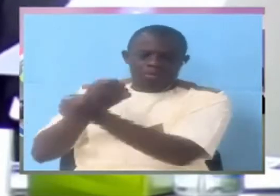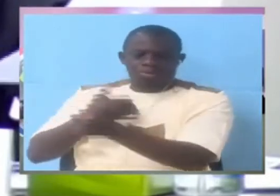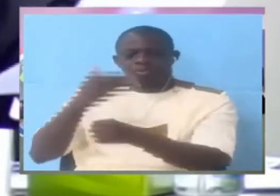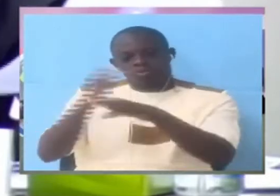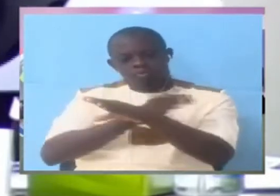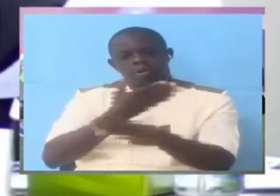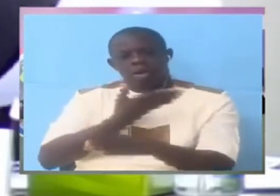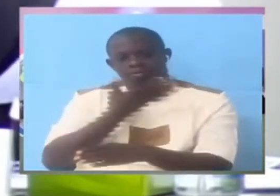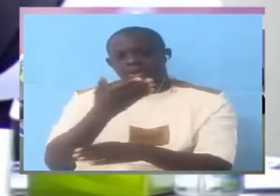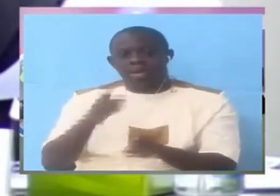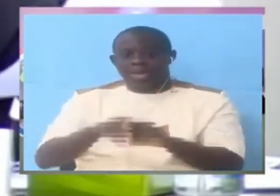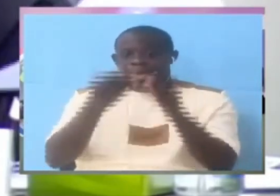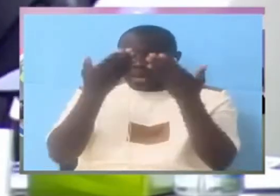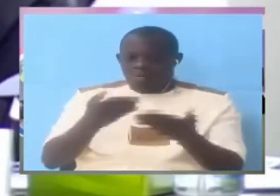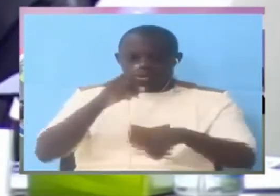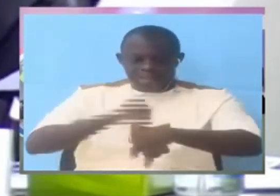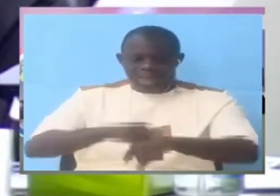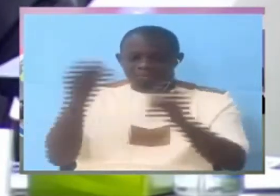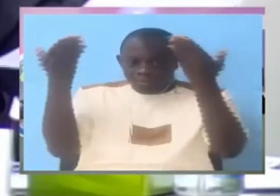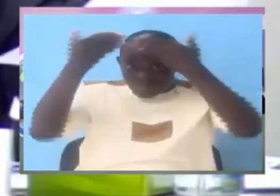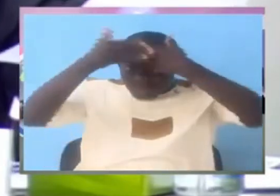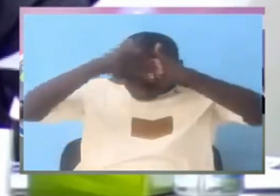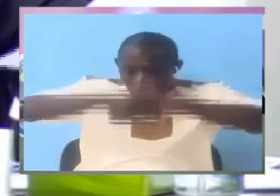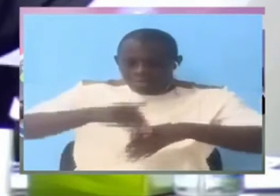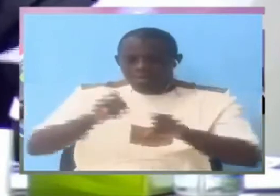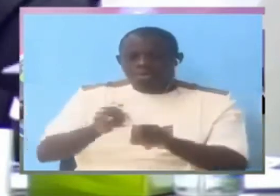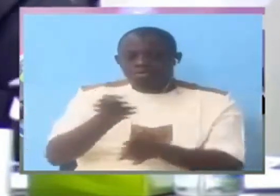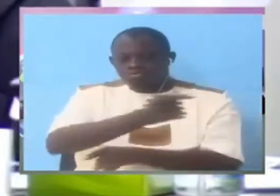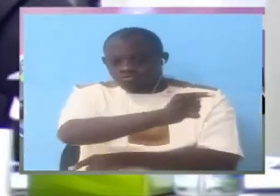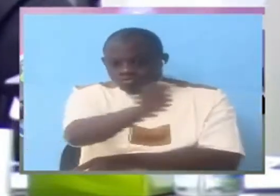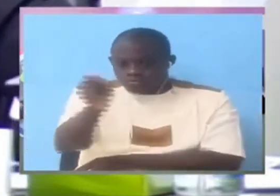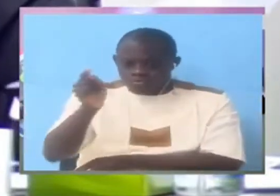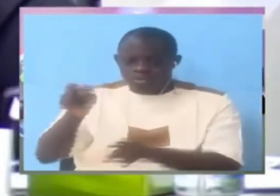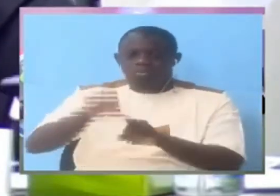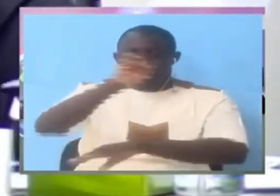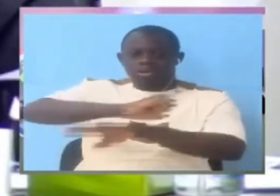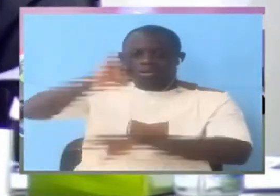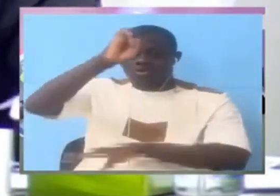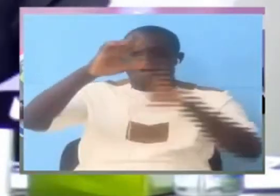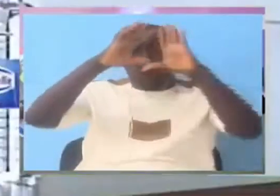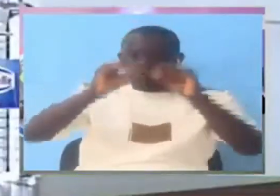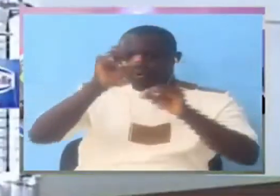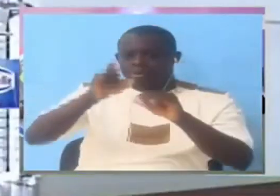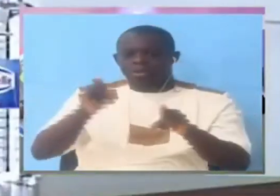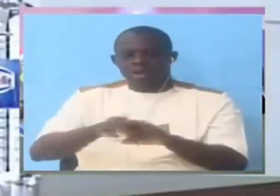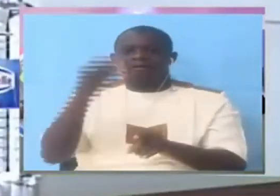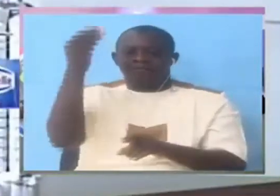and at night you the senior officers went to arrest other people from their homes you